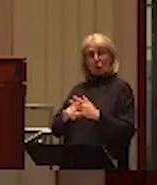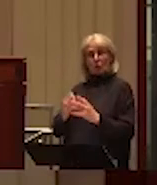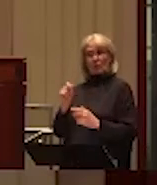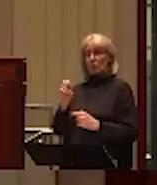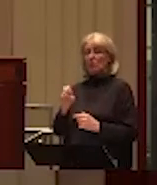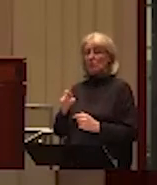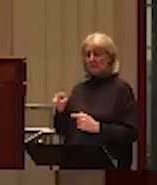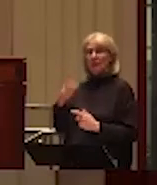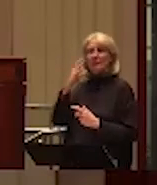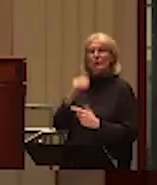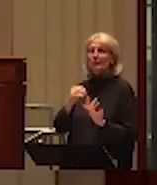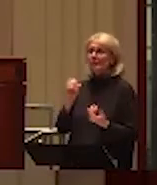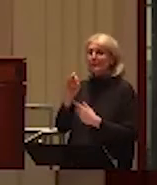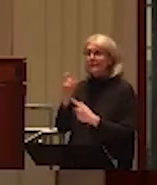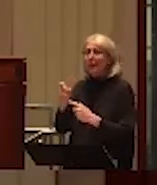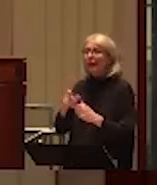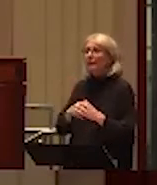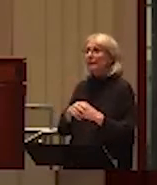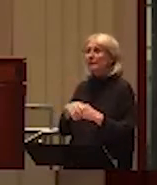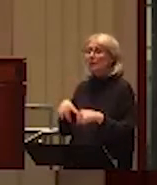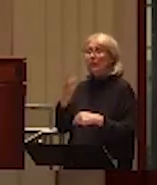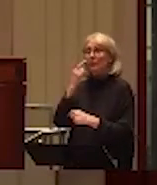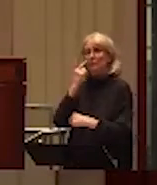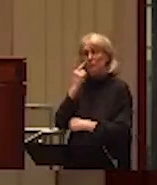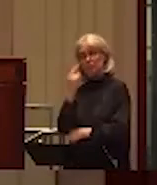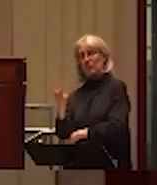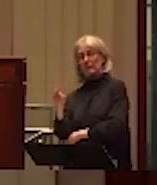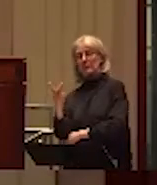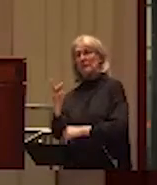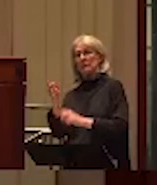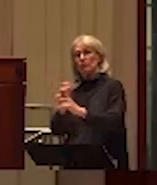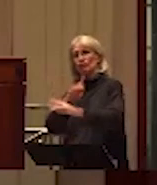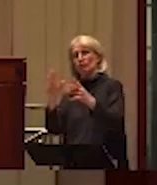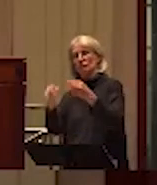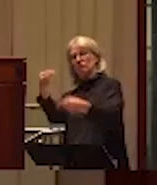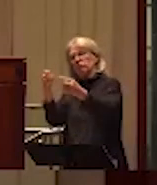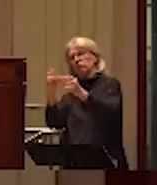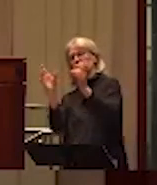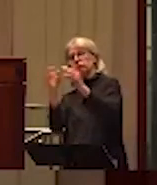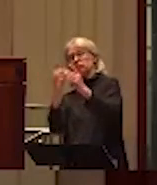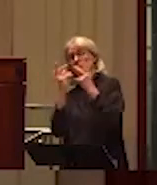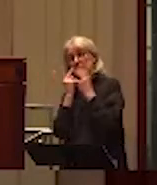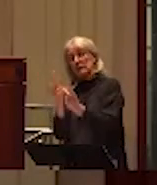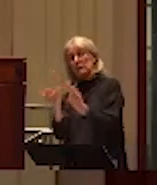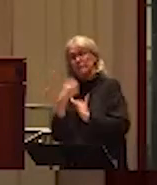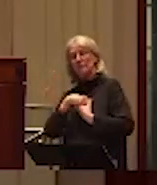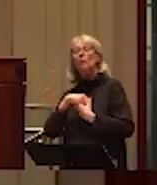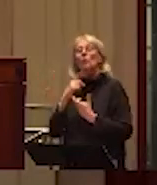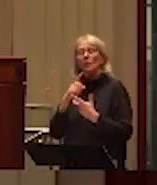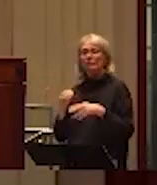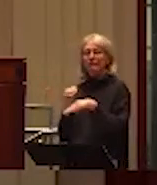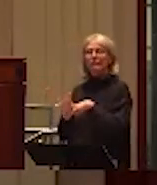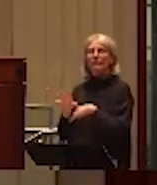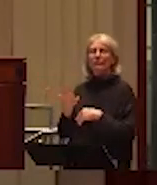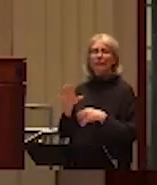It can be witnessing abuse, which is also very harmful, detrimental for the health and for the consequences of